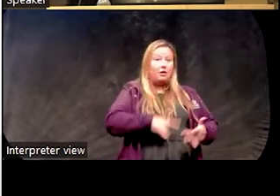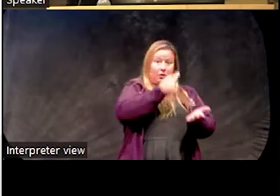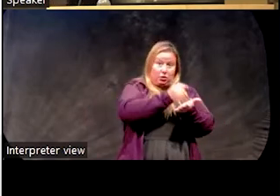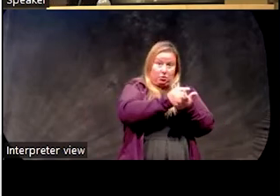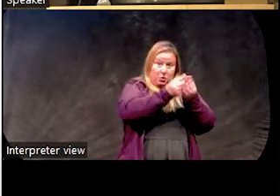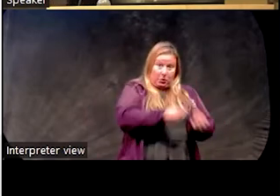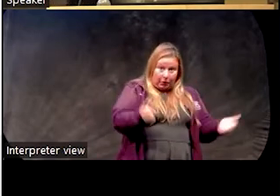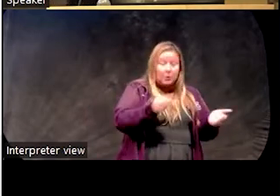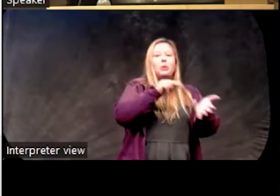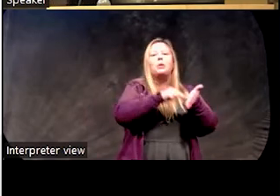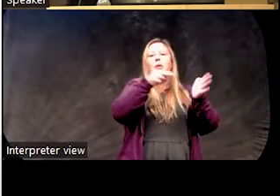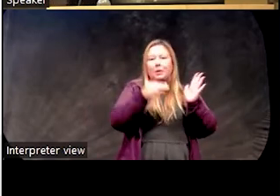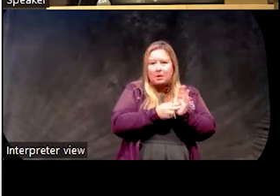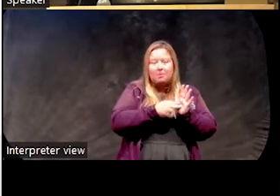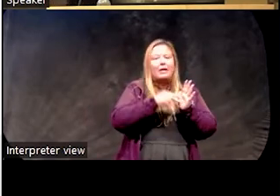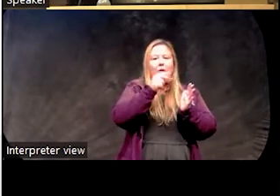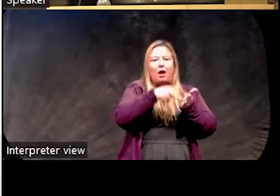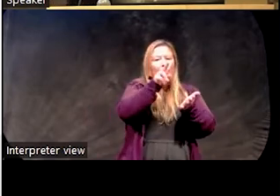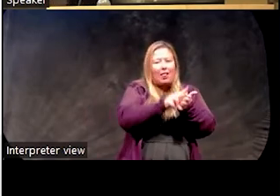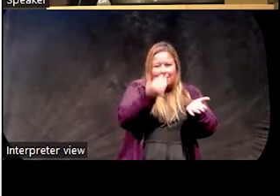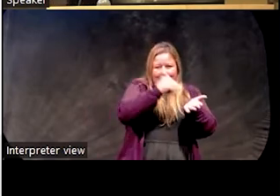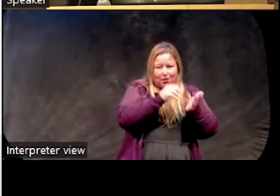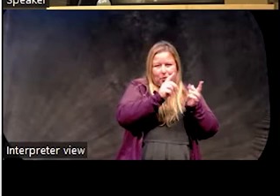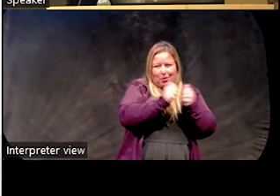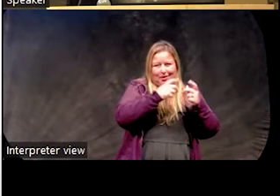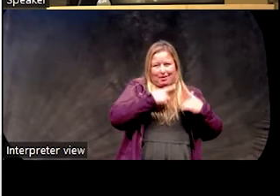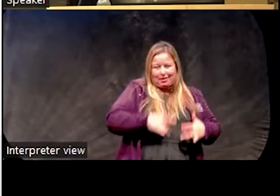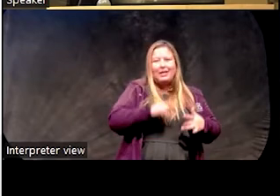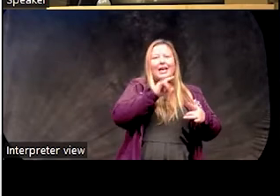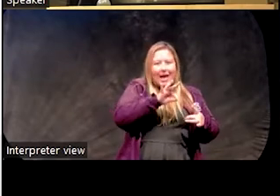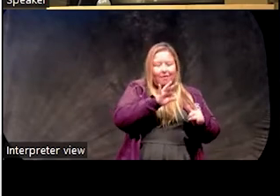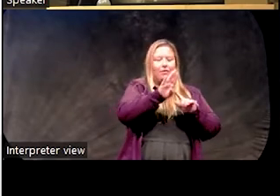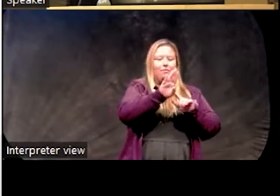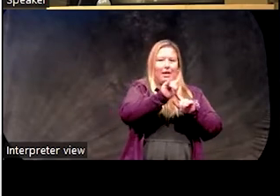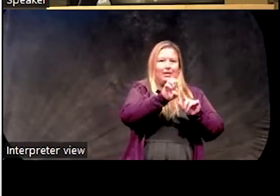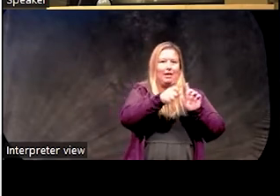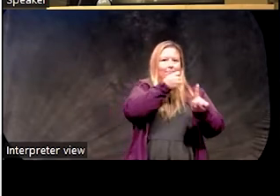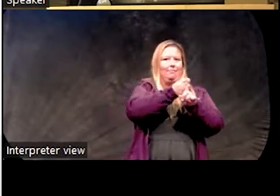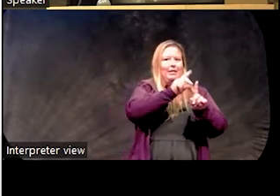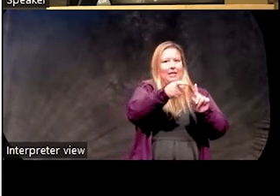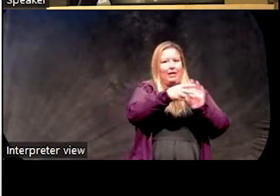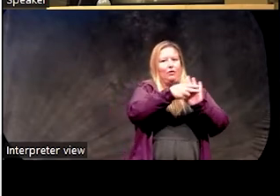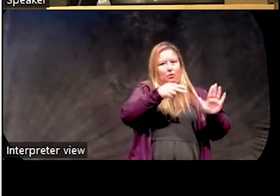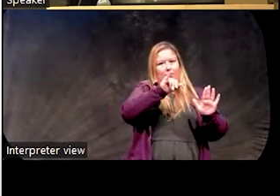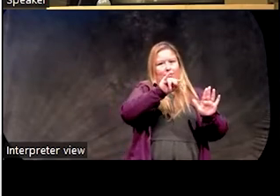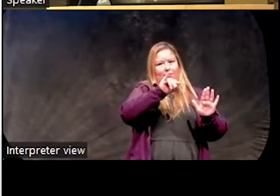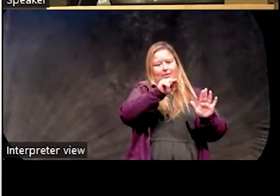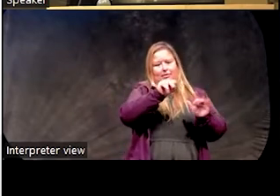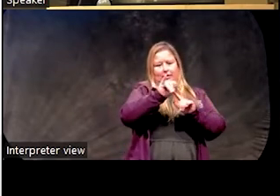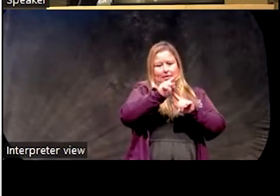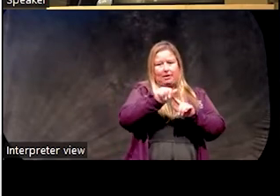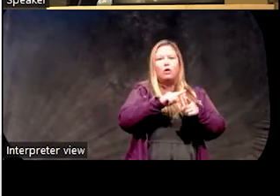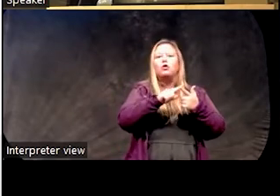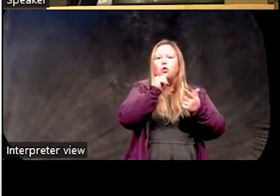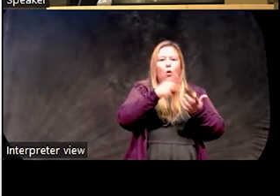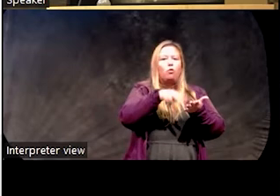they were less likely to remit if they had insomnia at baseline. So two to three times less likely to remit